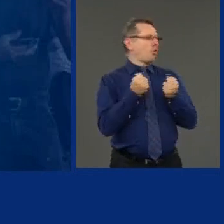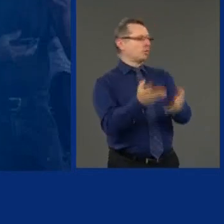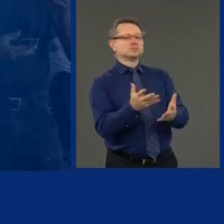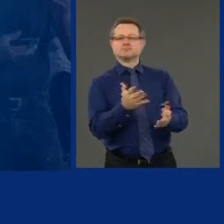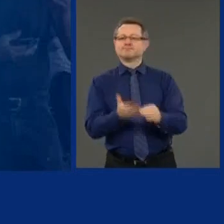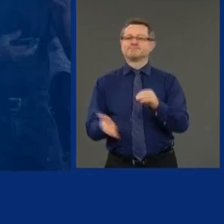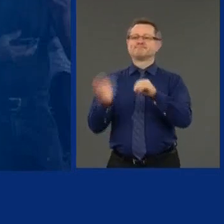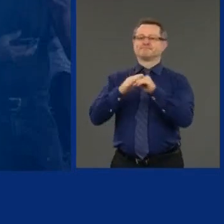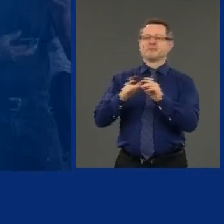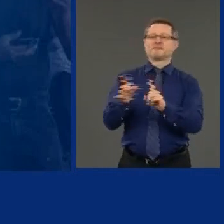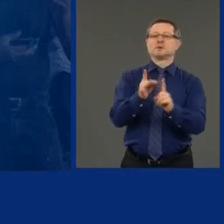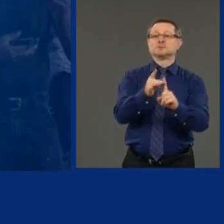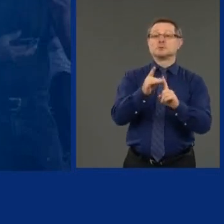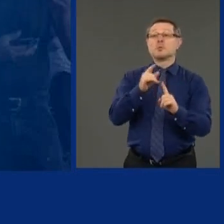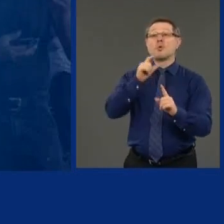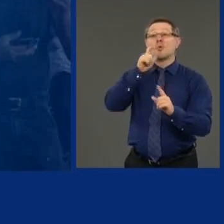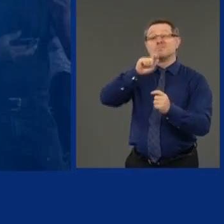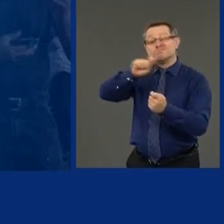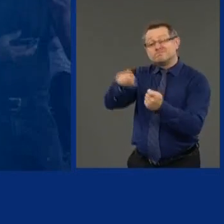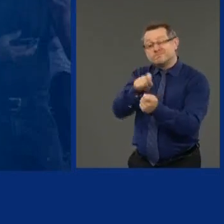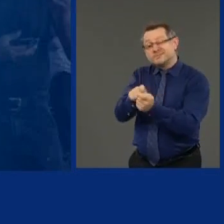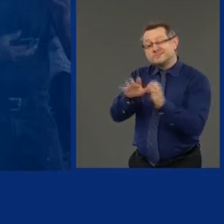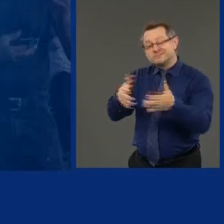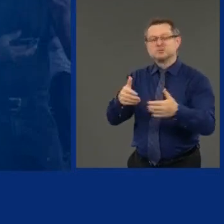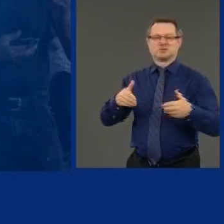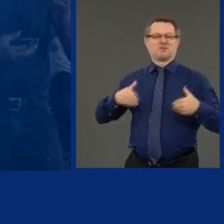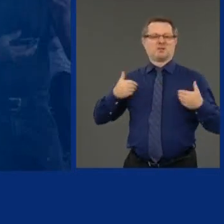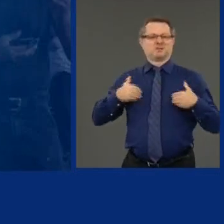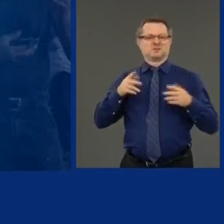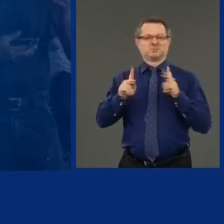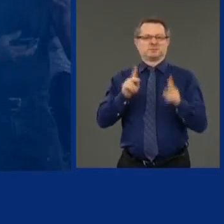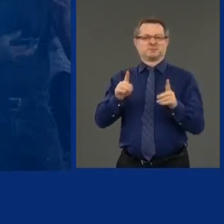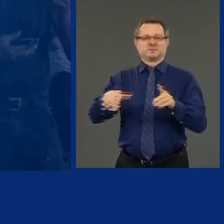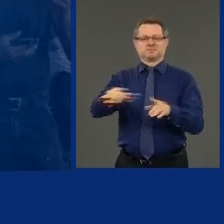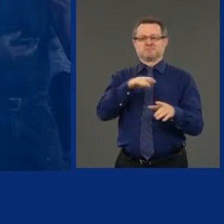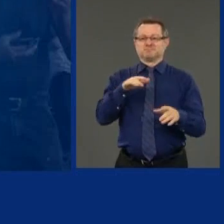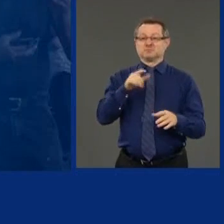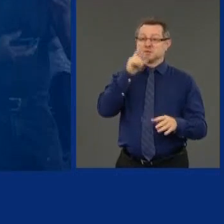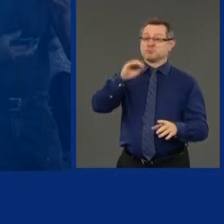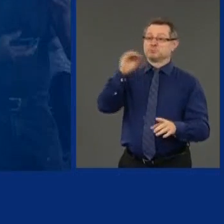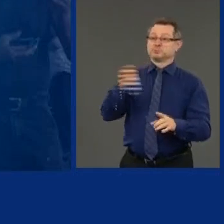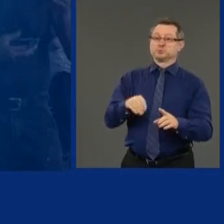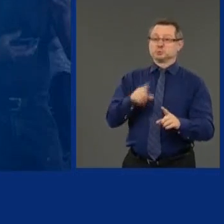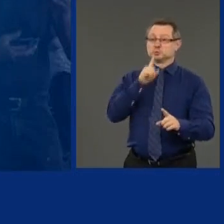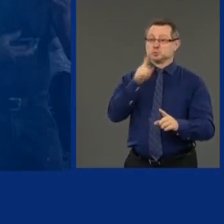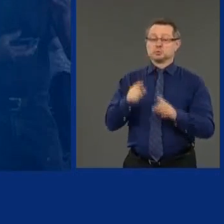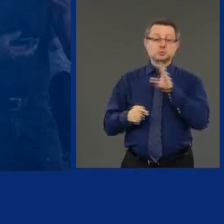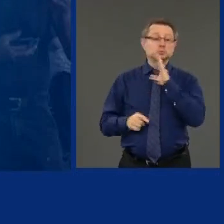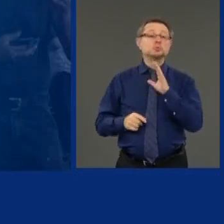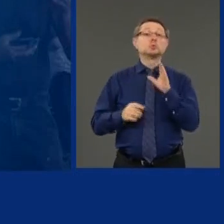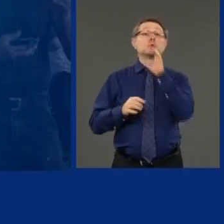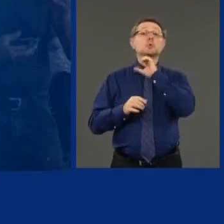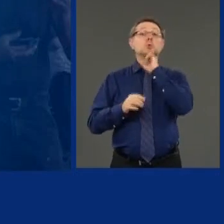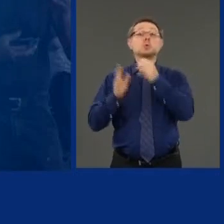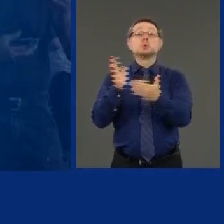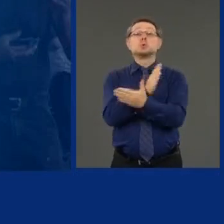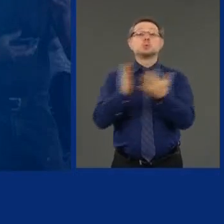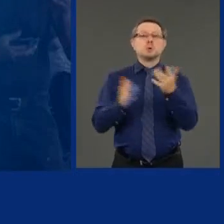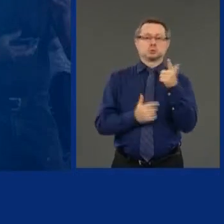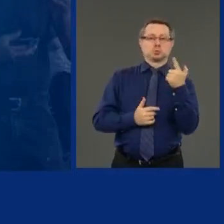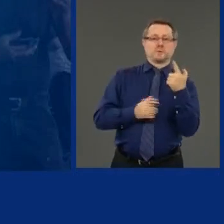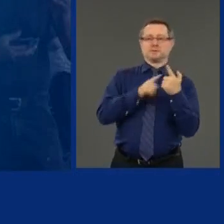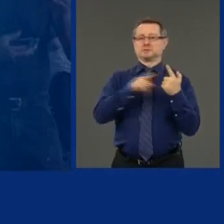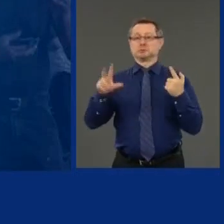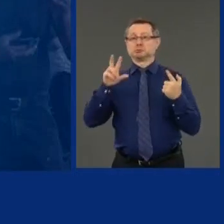young people. The infection rate among the number of young people, 21 to 30. It went from 9 to 13. So we're watching